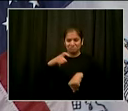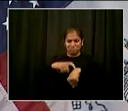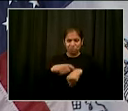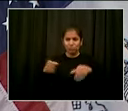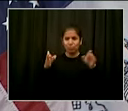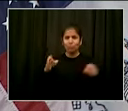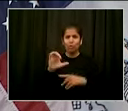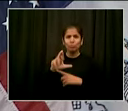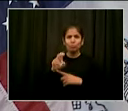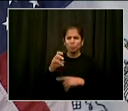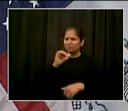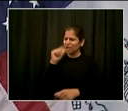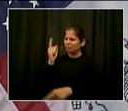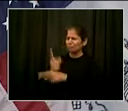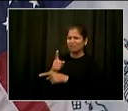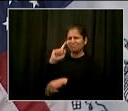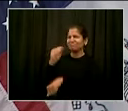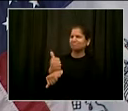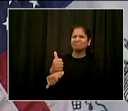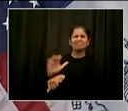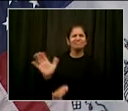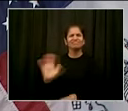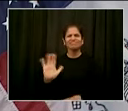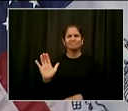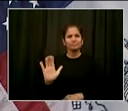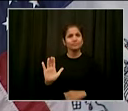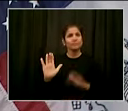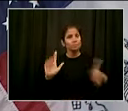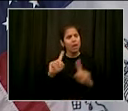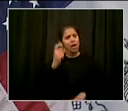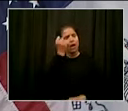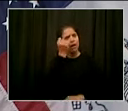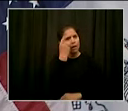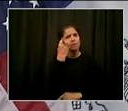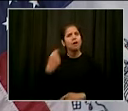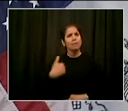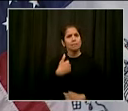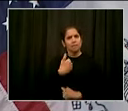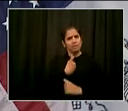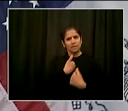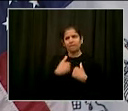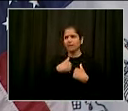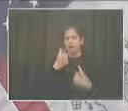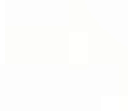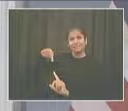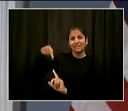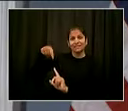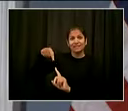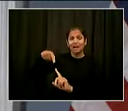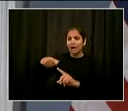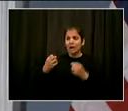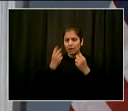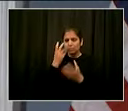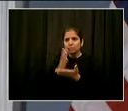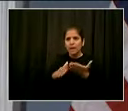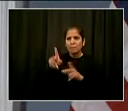over the next few hours. I'm also going to have a discussion with Governor Cuomo about it. We have to look at it as an option. We'll have a